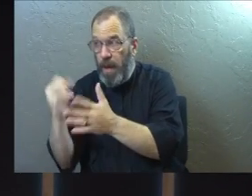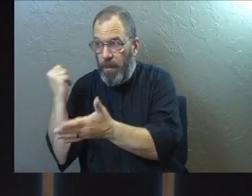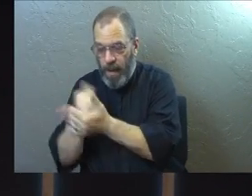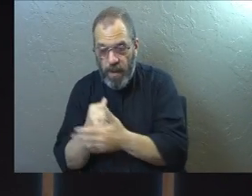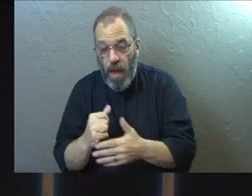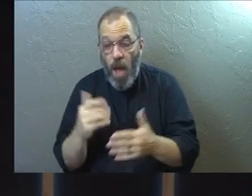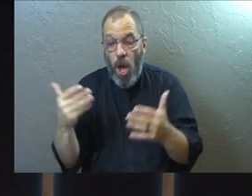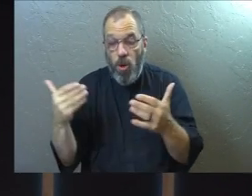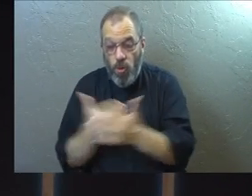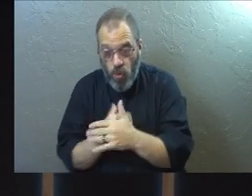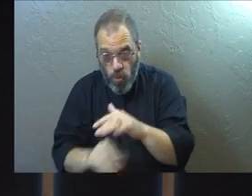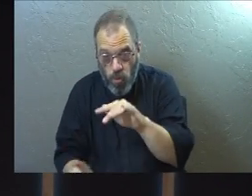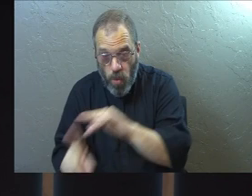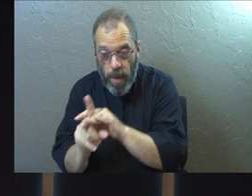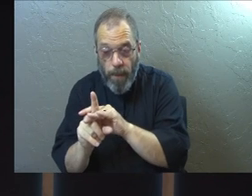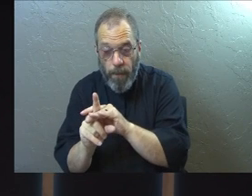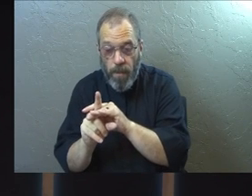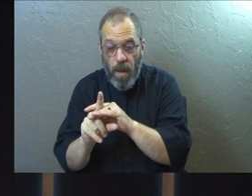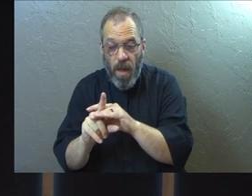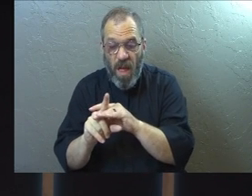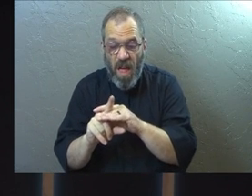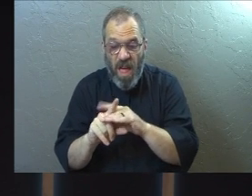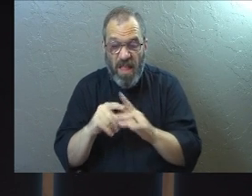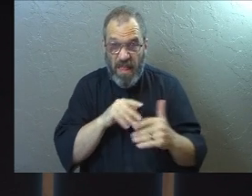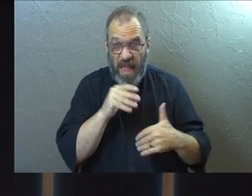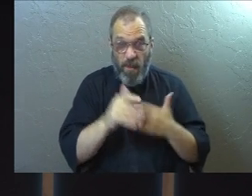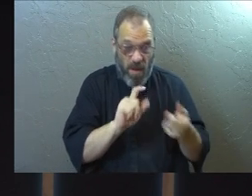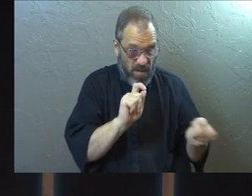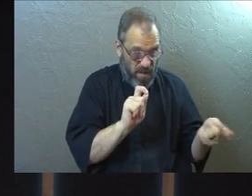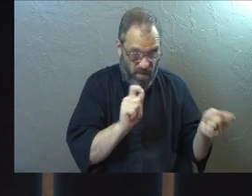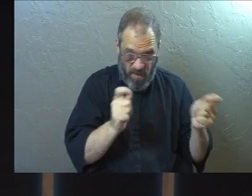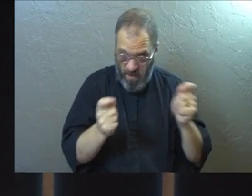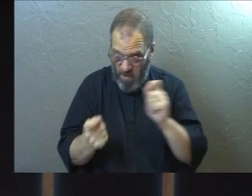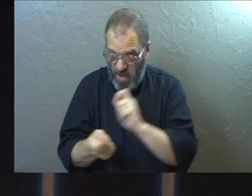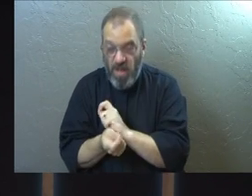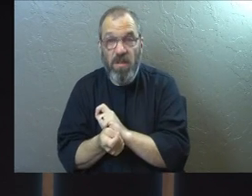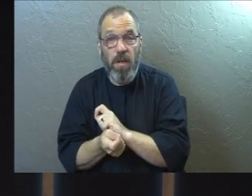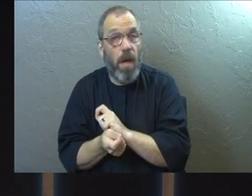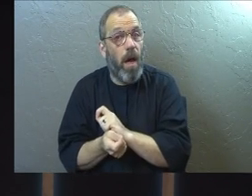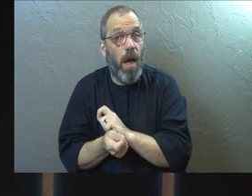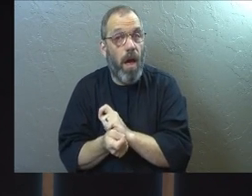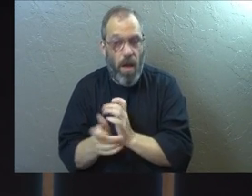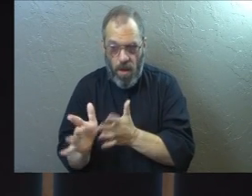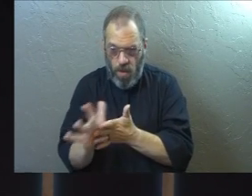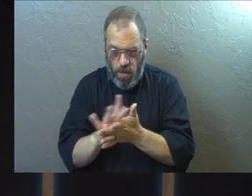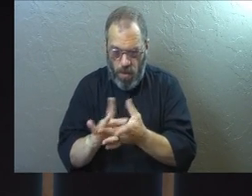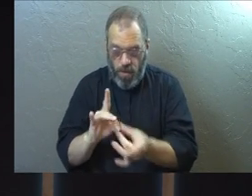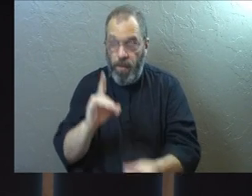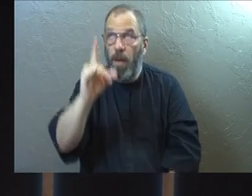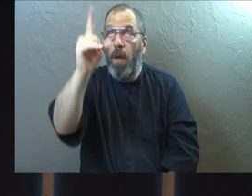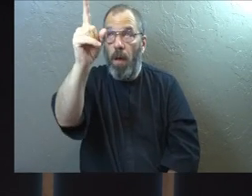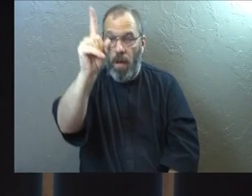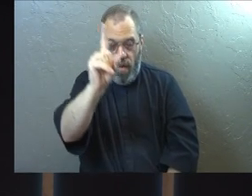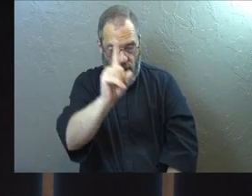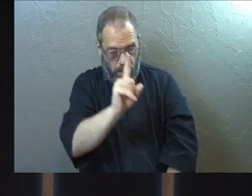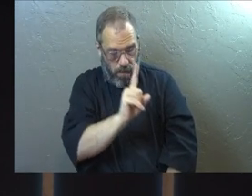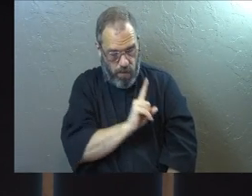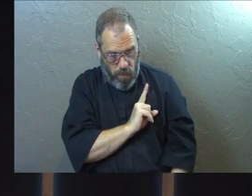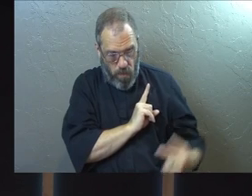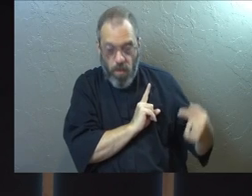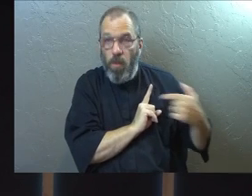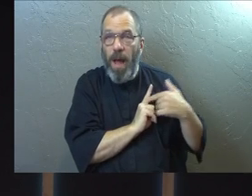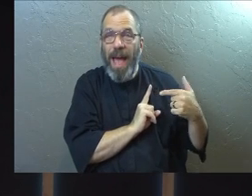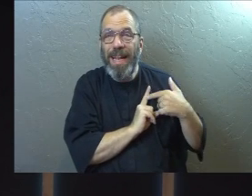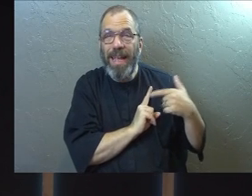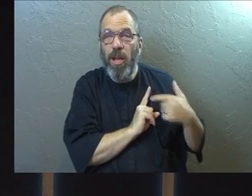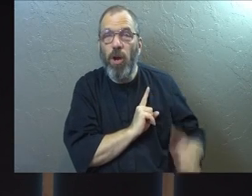And when the new comes, part of that process of changing you is the Holy Spirit comes to reside in your